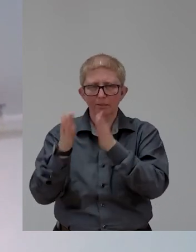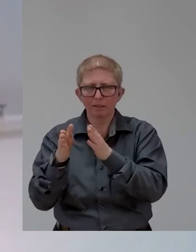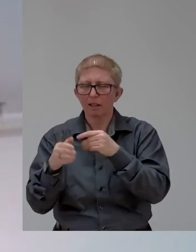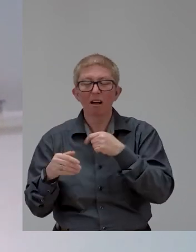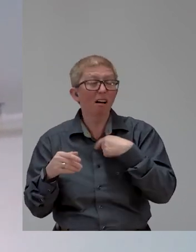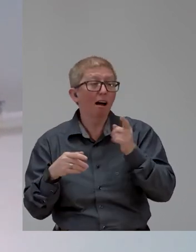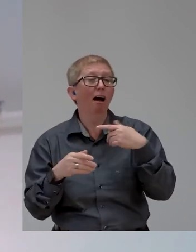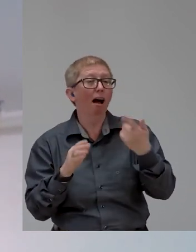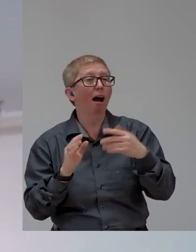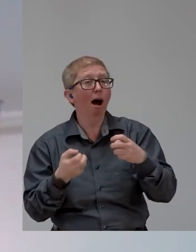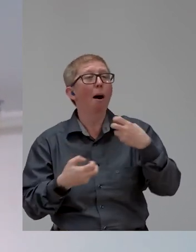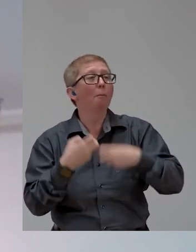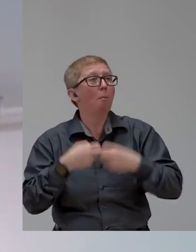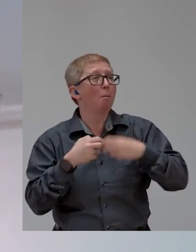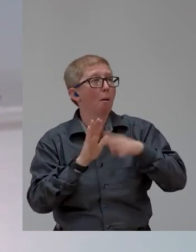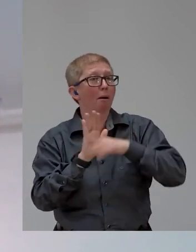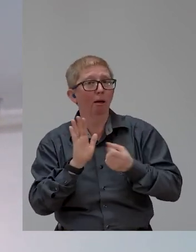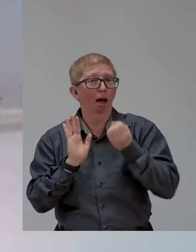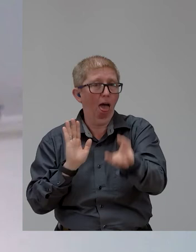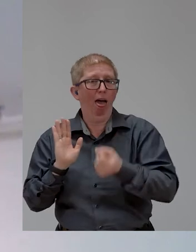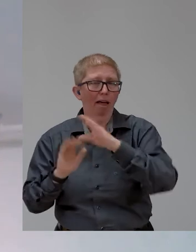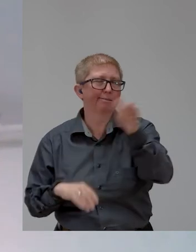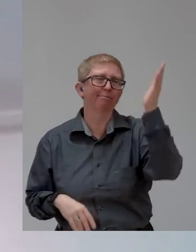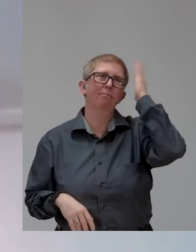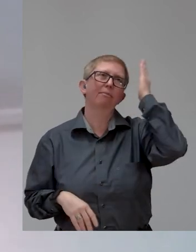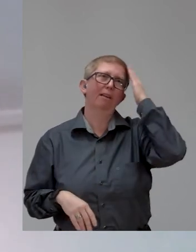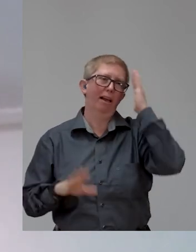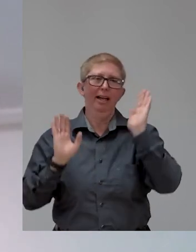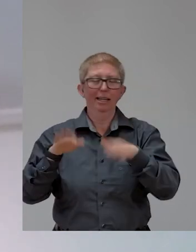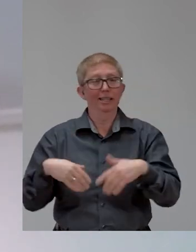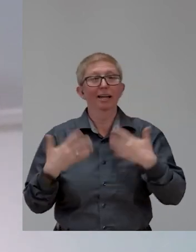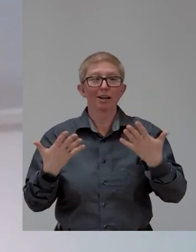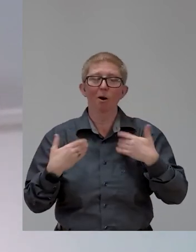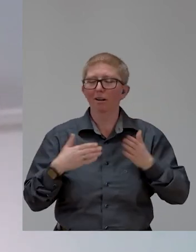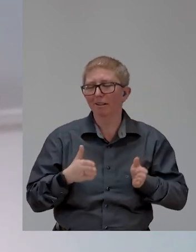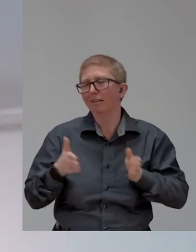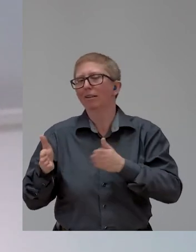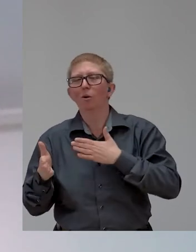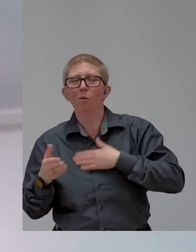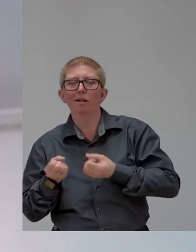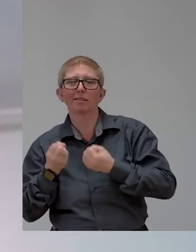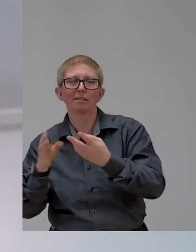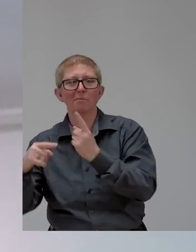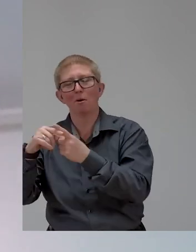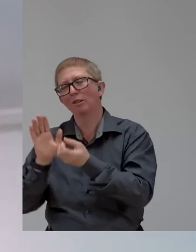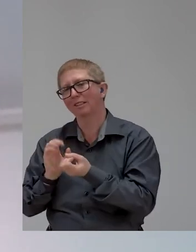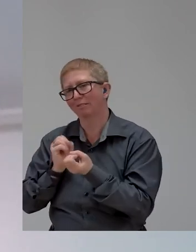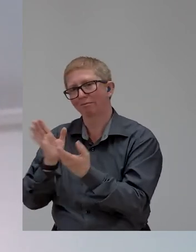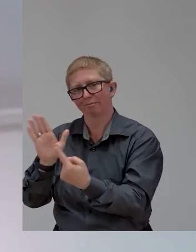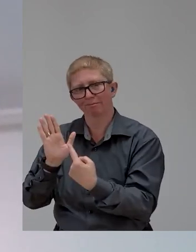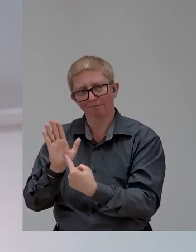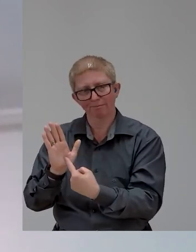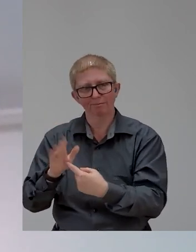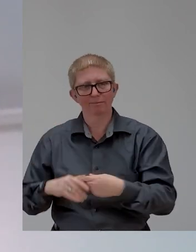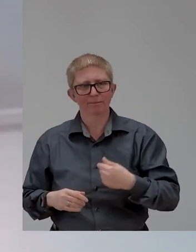known to the audience. But I'd like to highlight some things because I'm frustrated by it. And not only have I studied it for